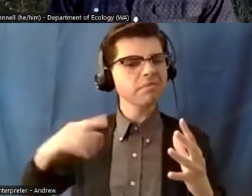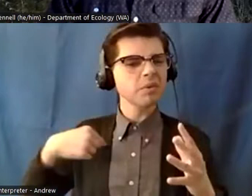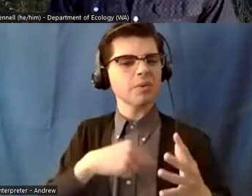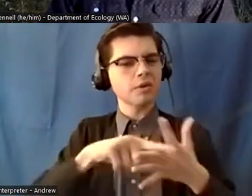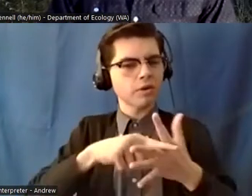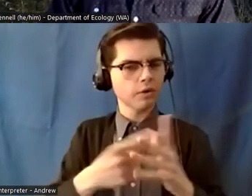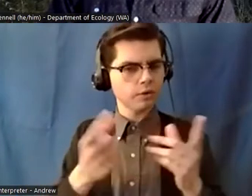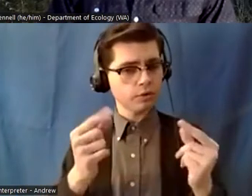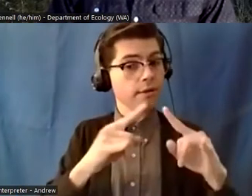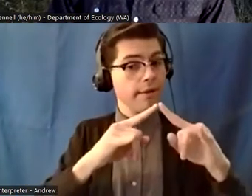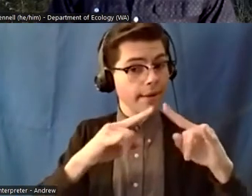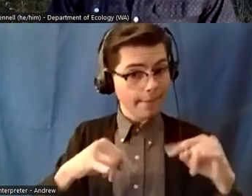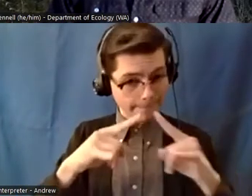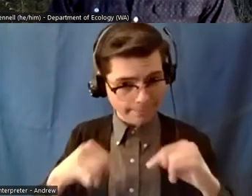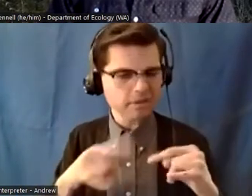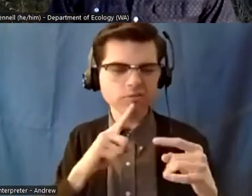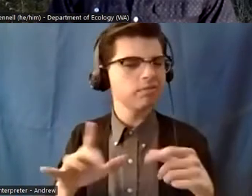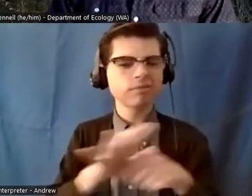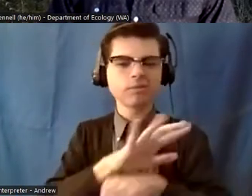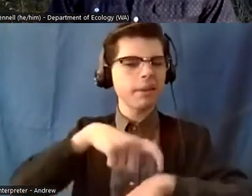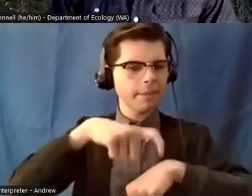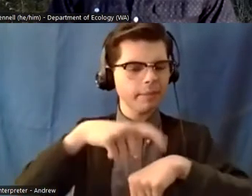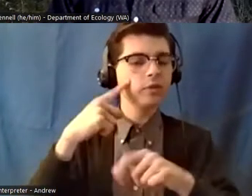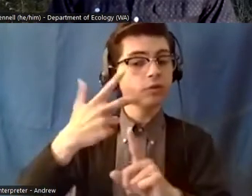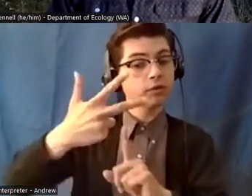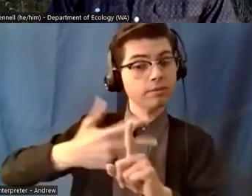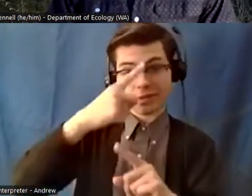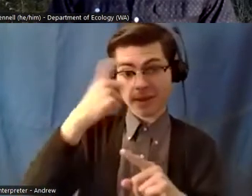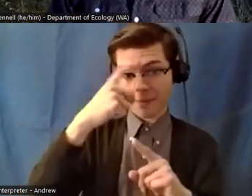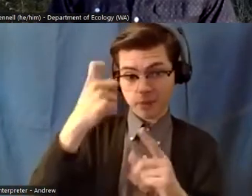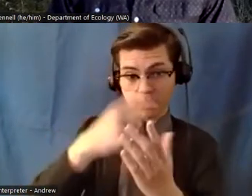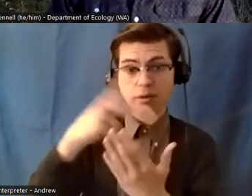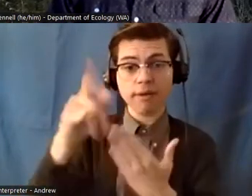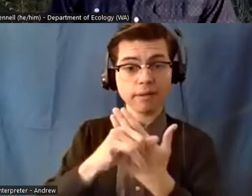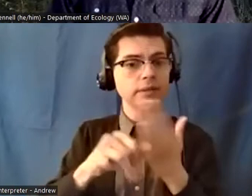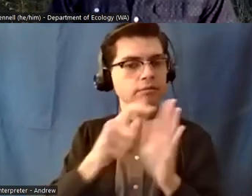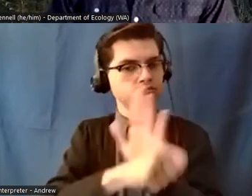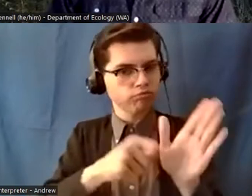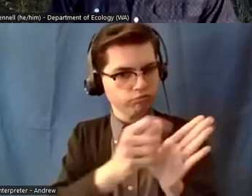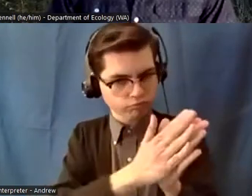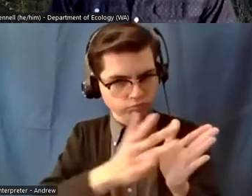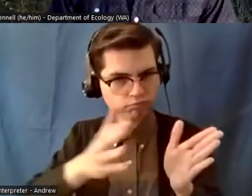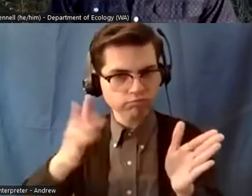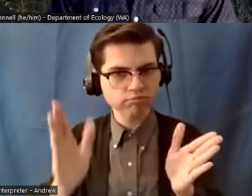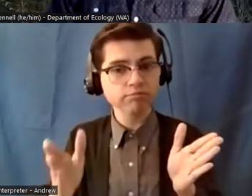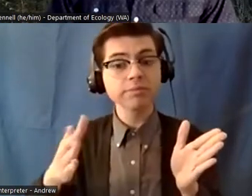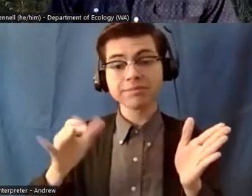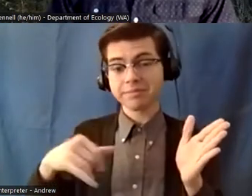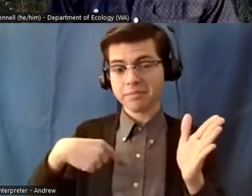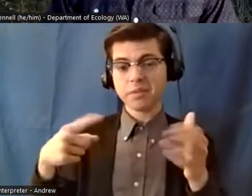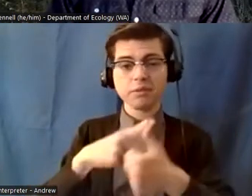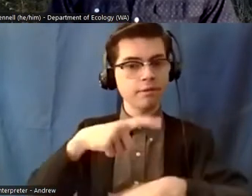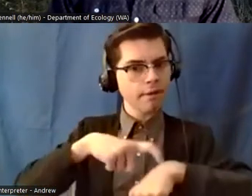the whole time basically over a three month summer uh project period that was my first time really spending that